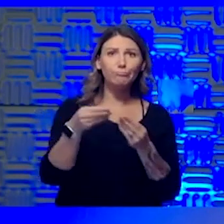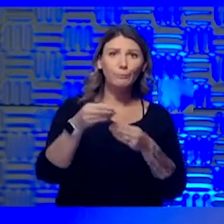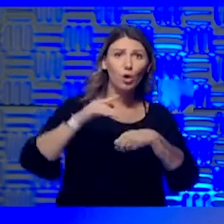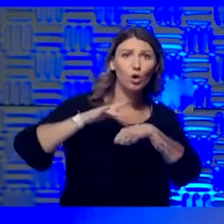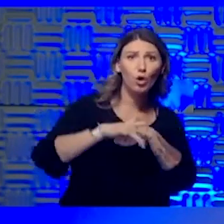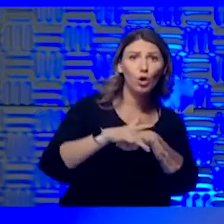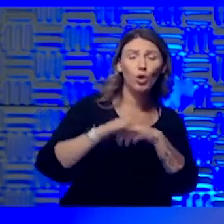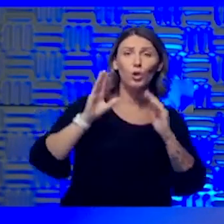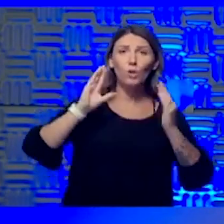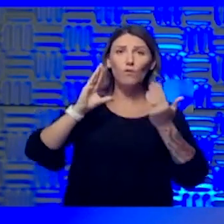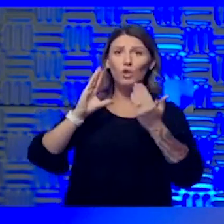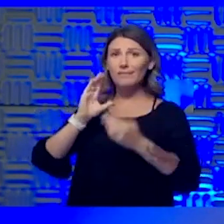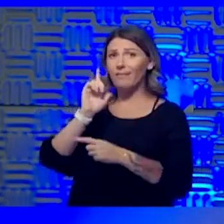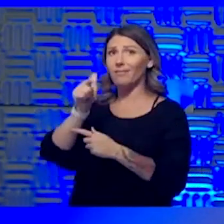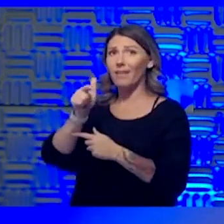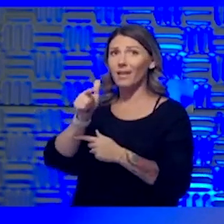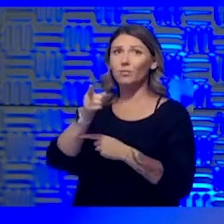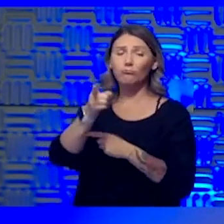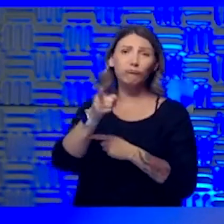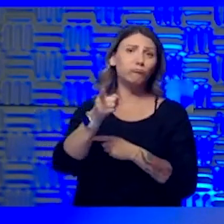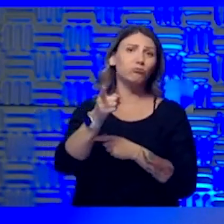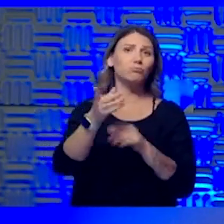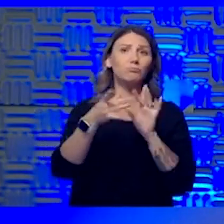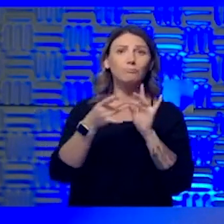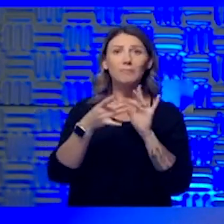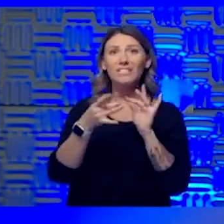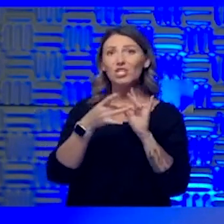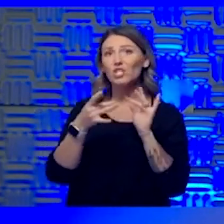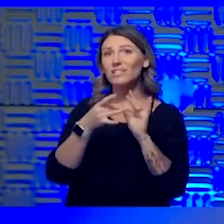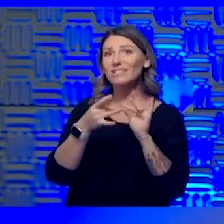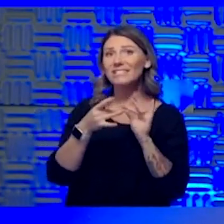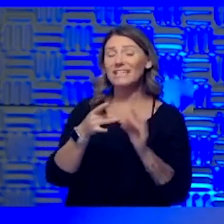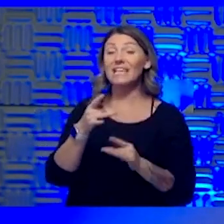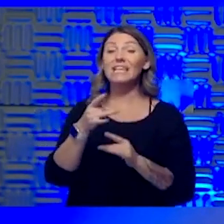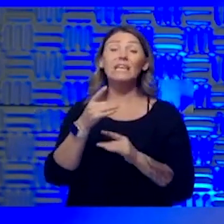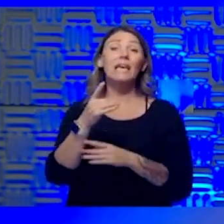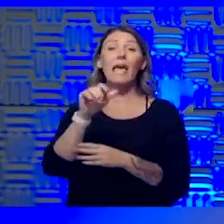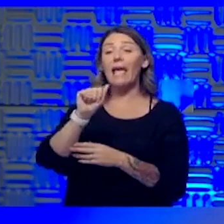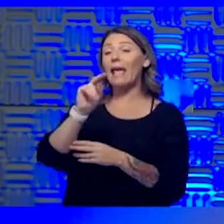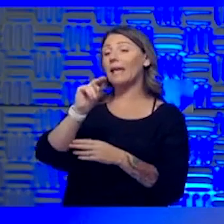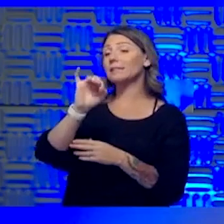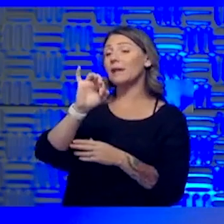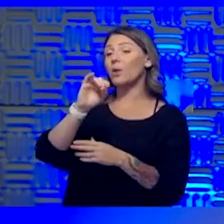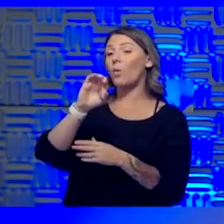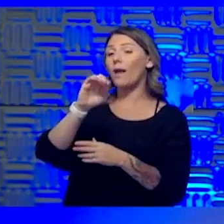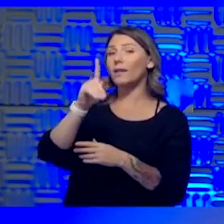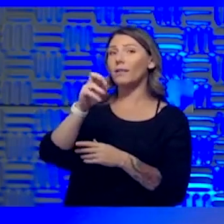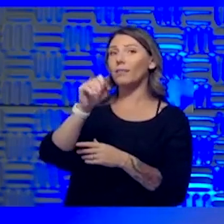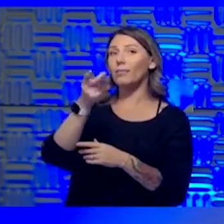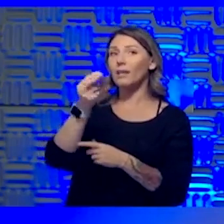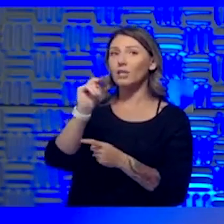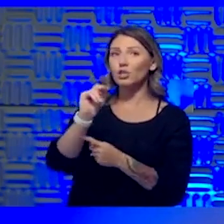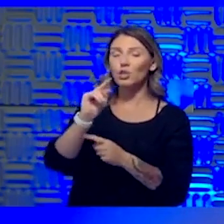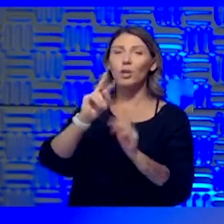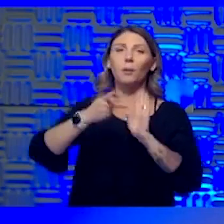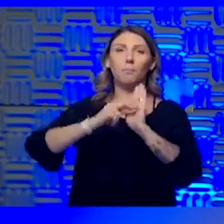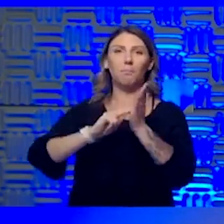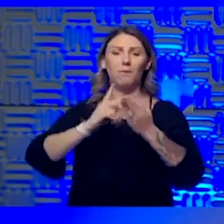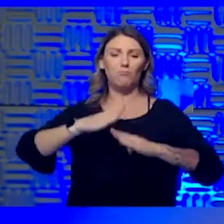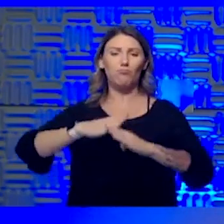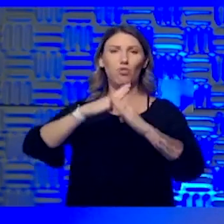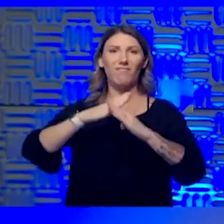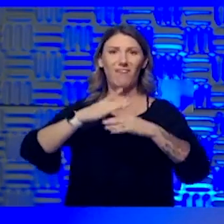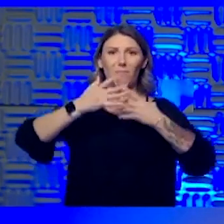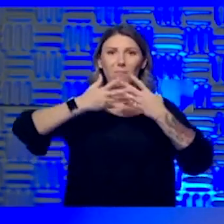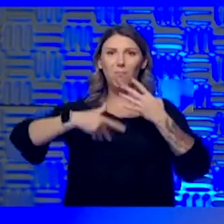know, again, I think that you mentioned the anticoagulation, which is something to prevent blood clots, because we know that that, um, in our experience here in